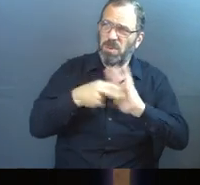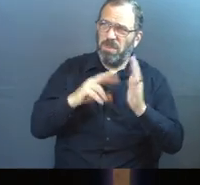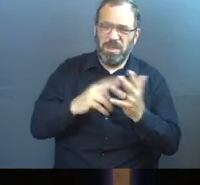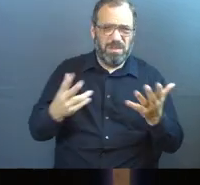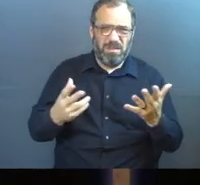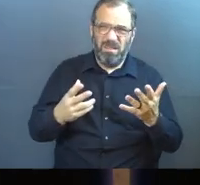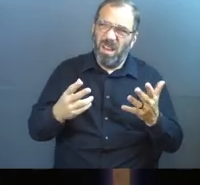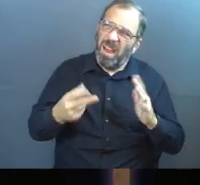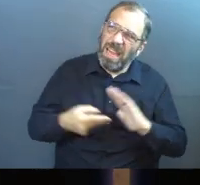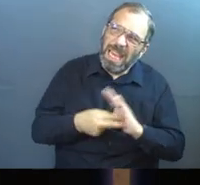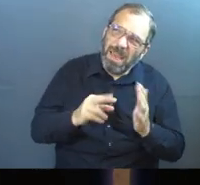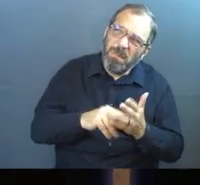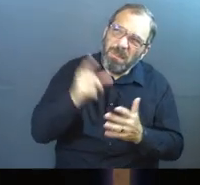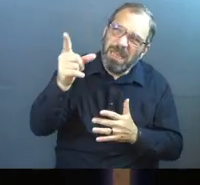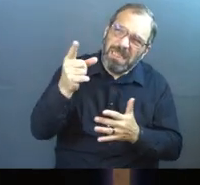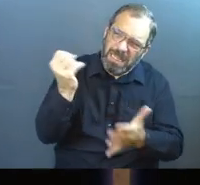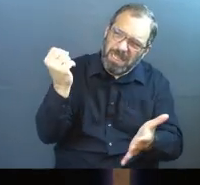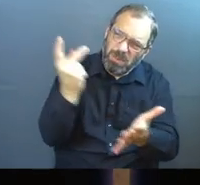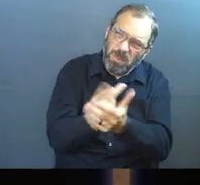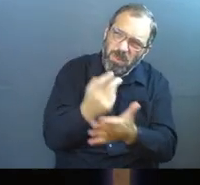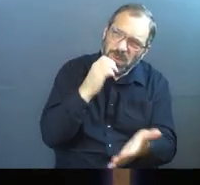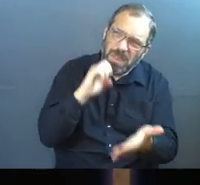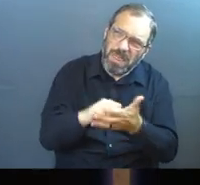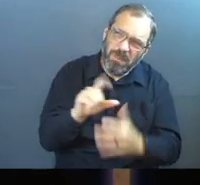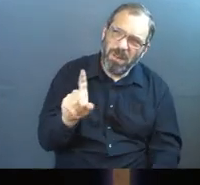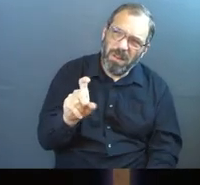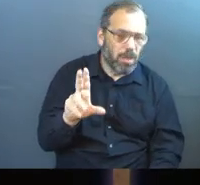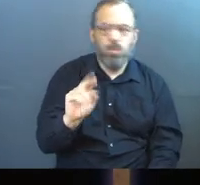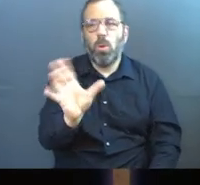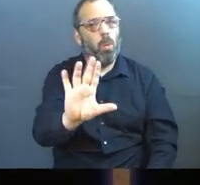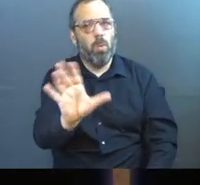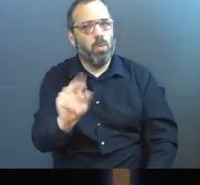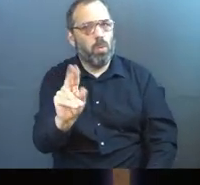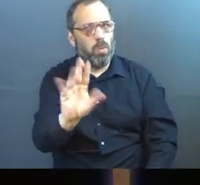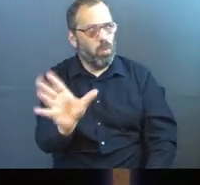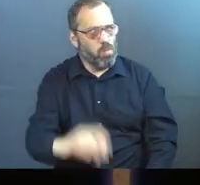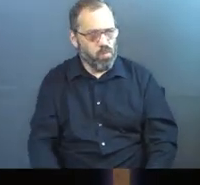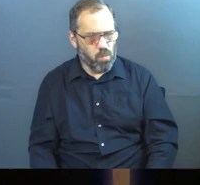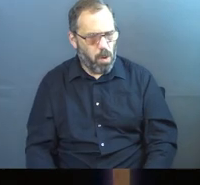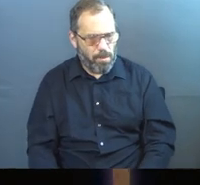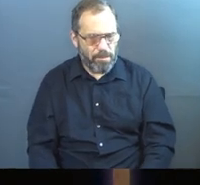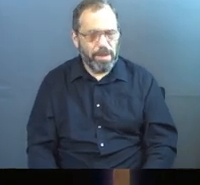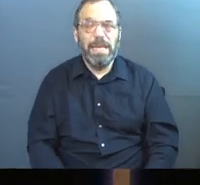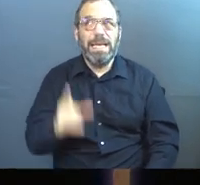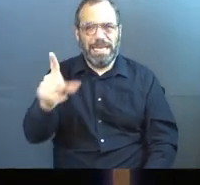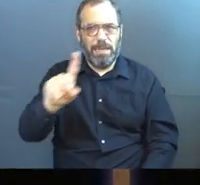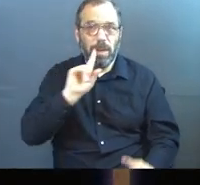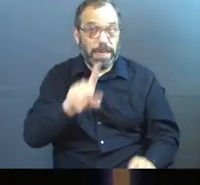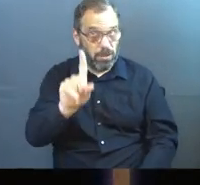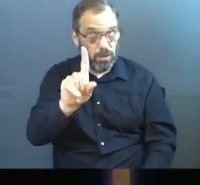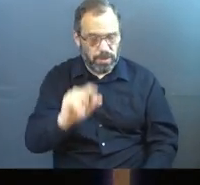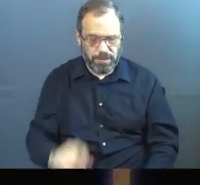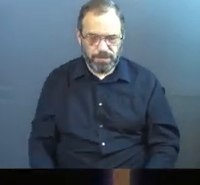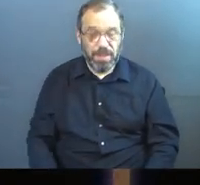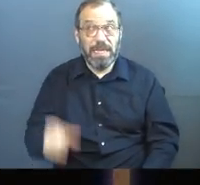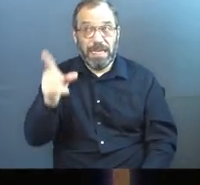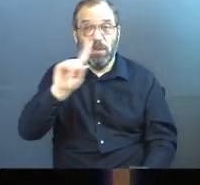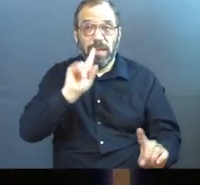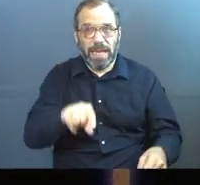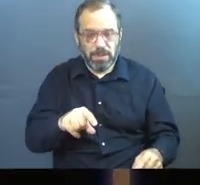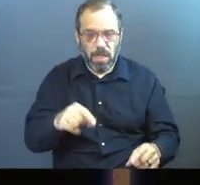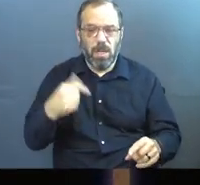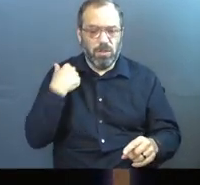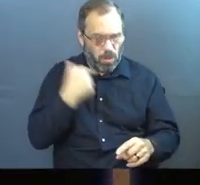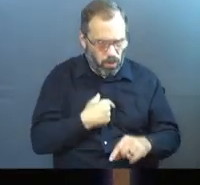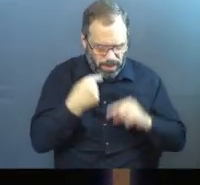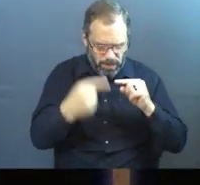does that mean he's endorsing them? No, he's not. And God's going to give answer to that. So he's struggling.